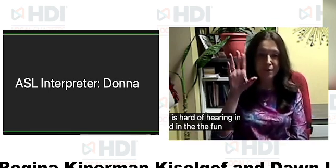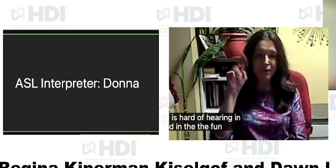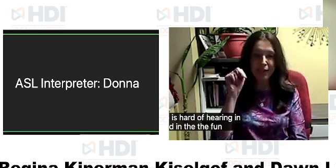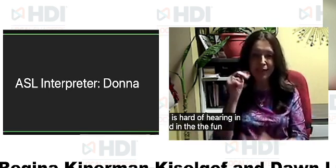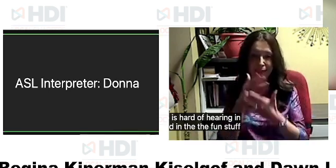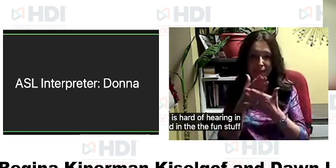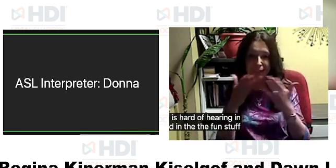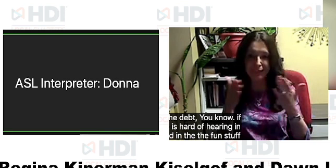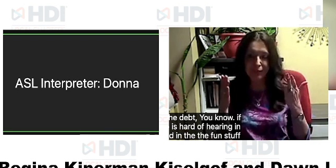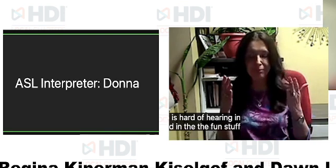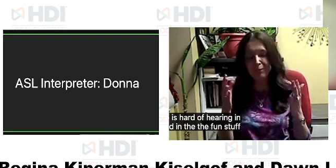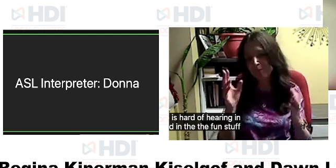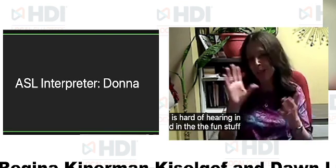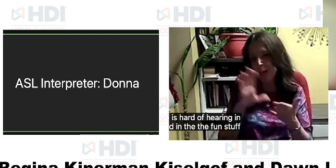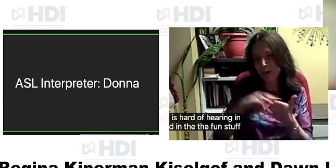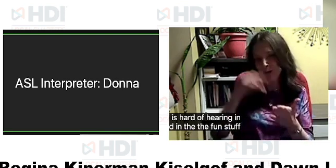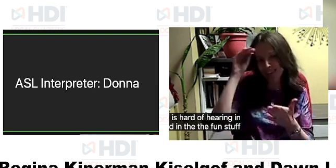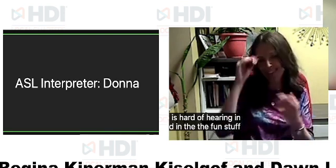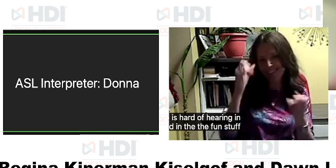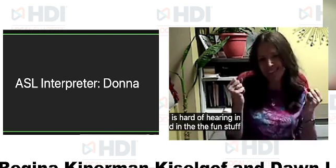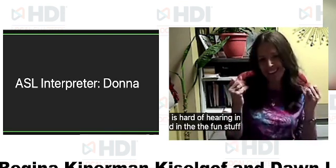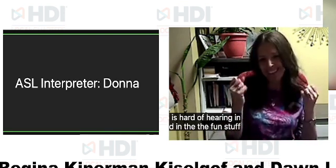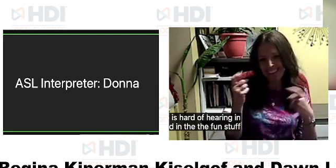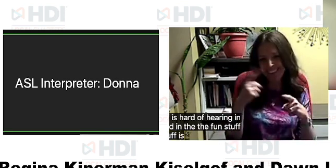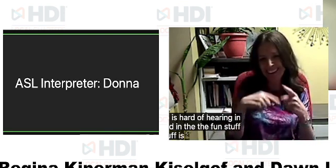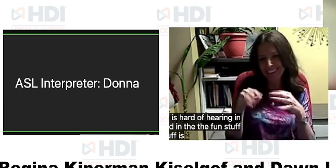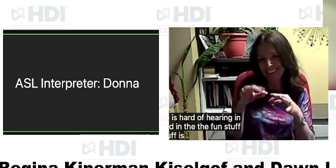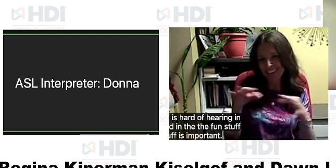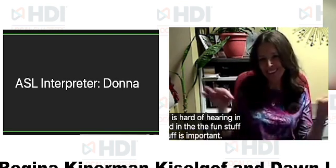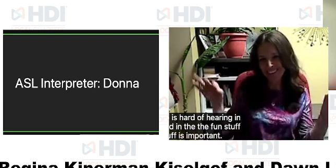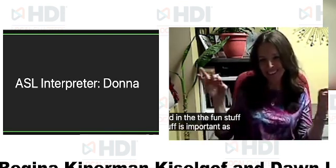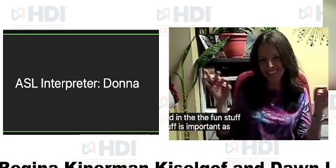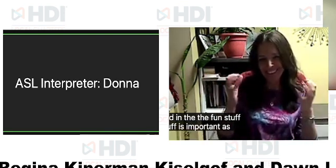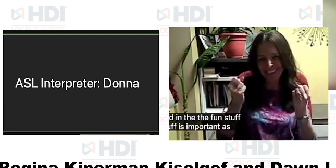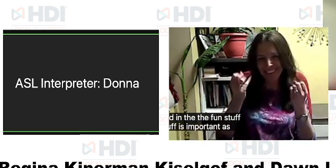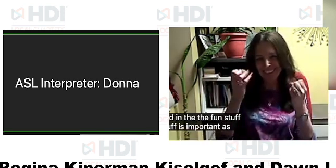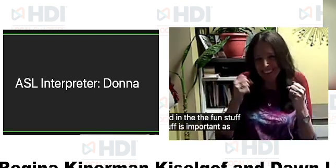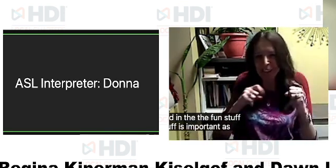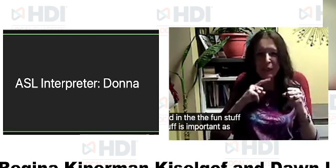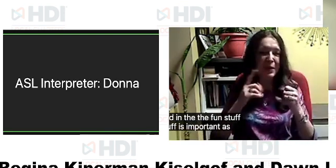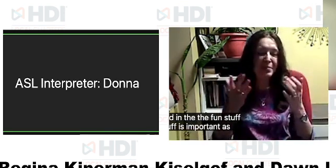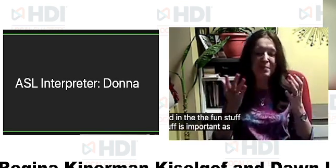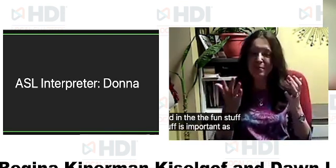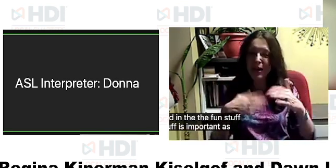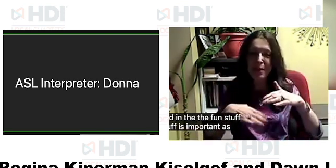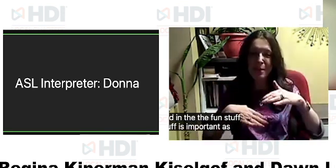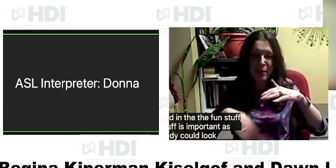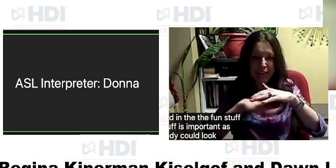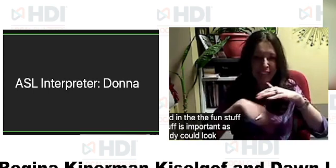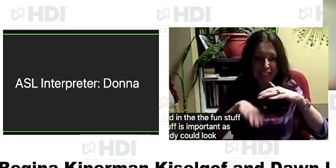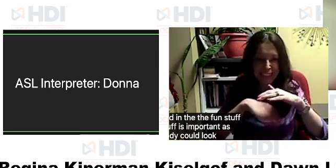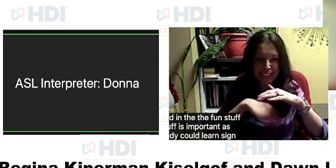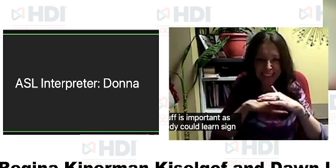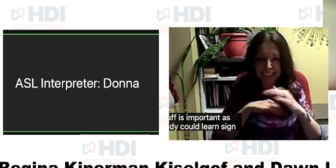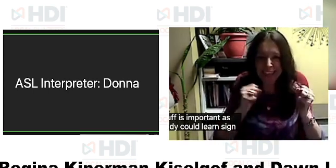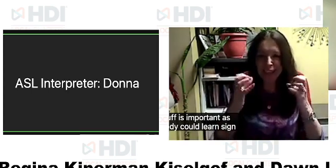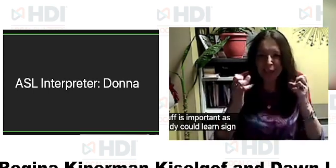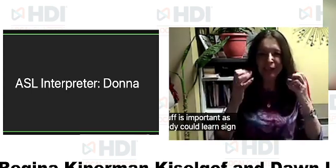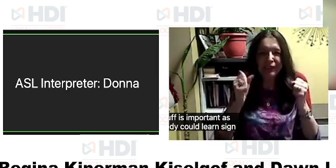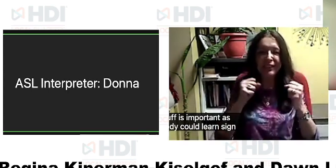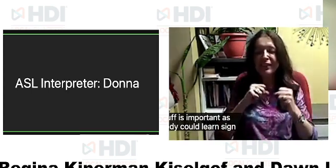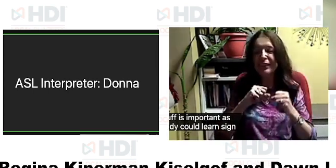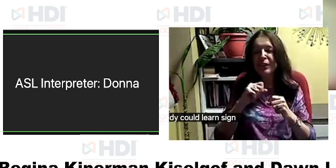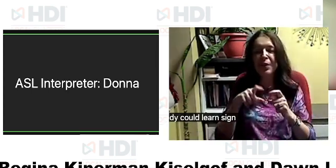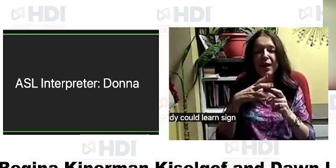yeah so you know the fun stuff is important as well one fun thing is everybody could learn sign language it could be